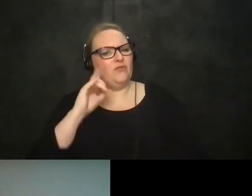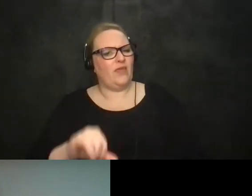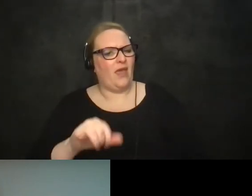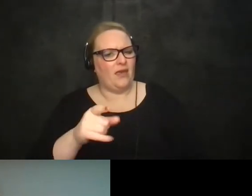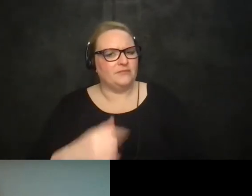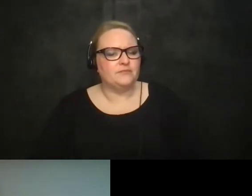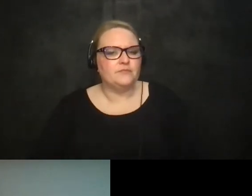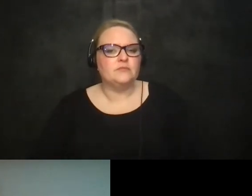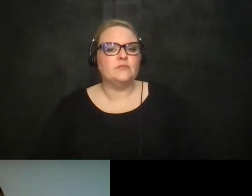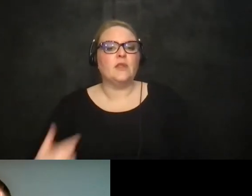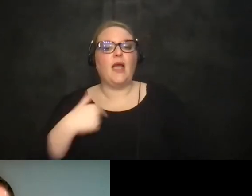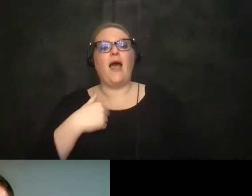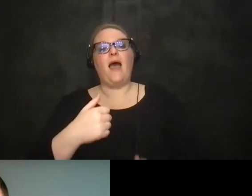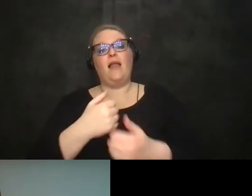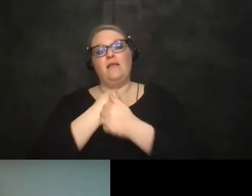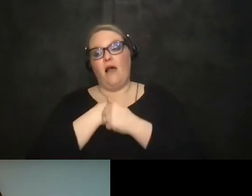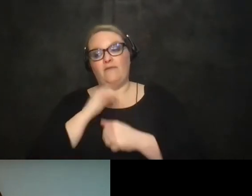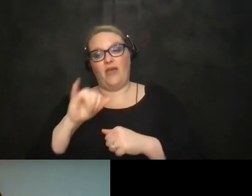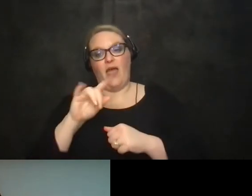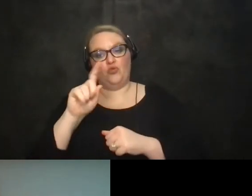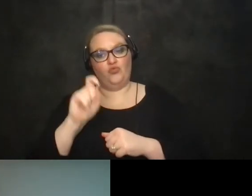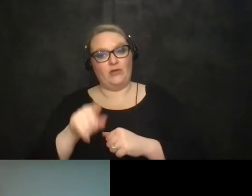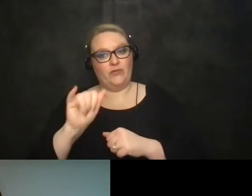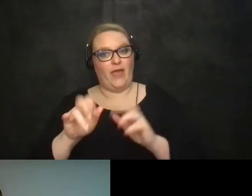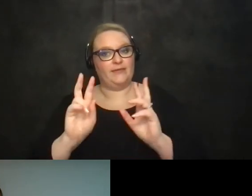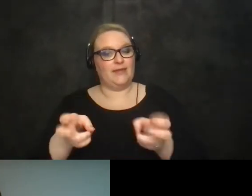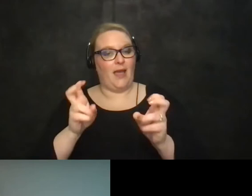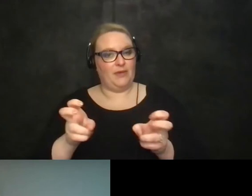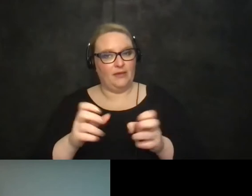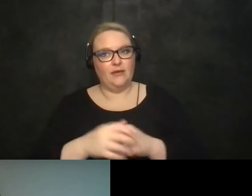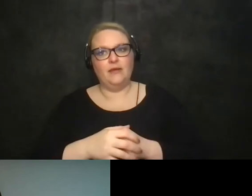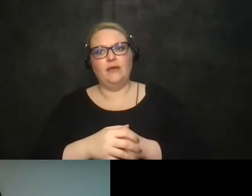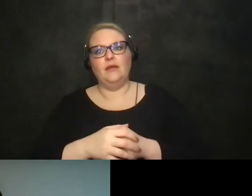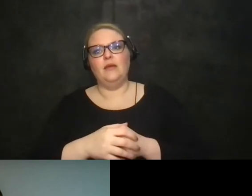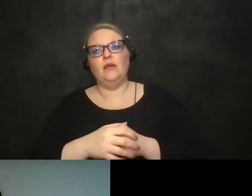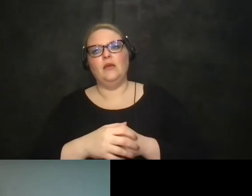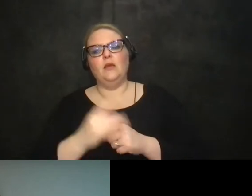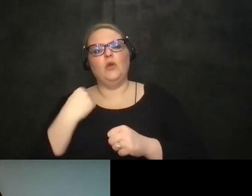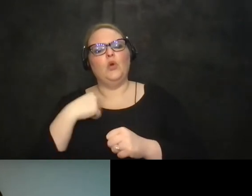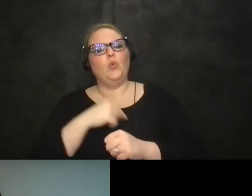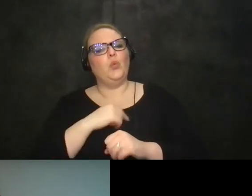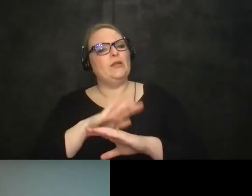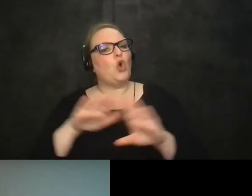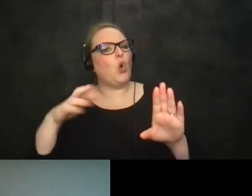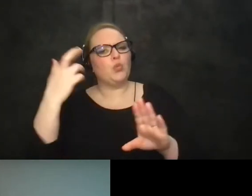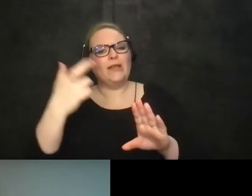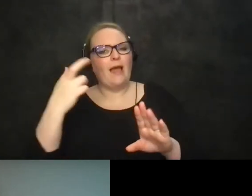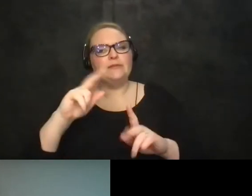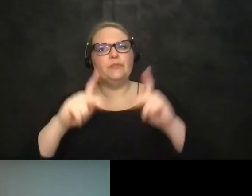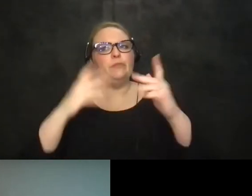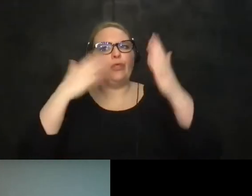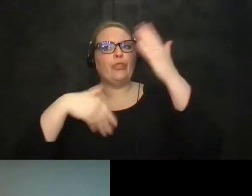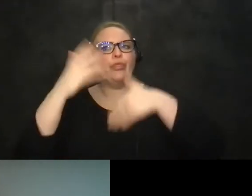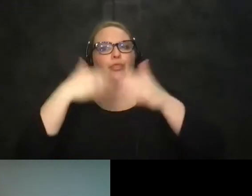i i actually love this question and this topic because i think we don't realize people don't realize that